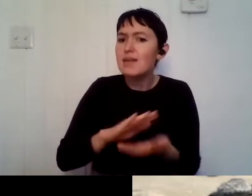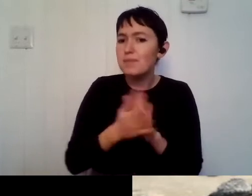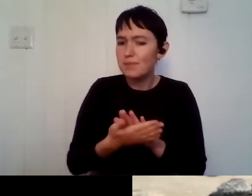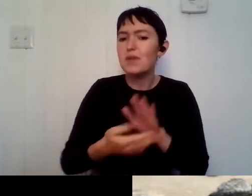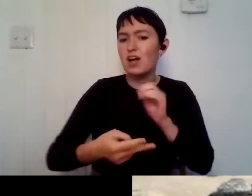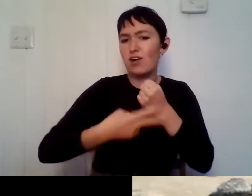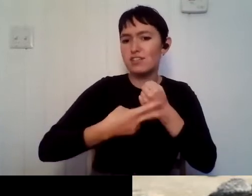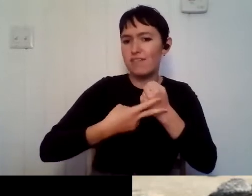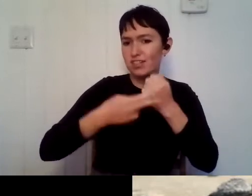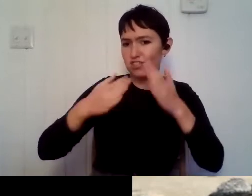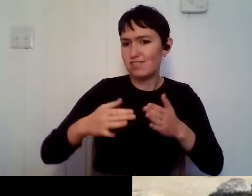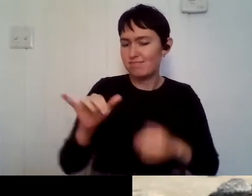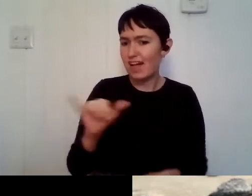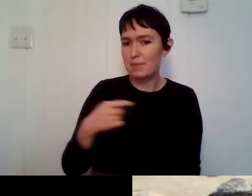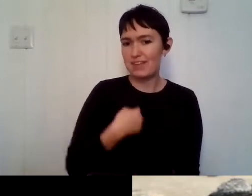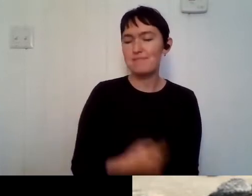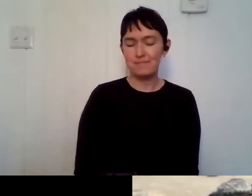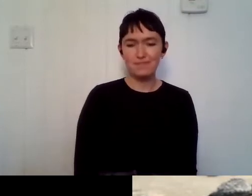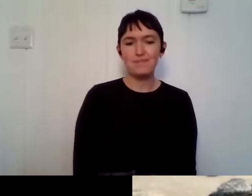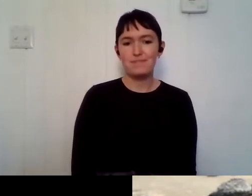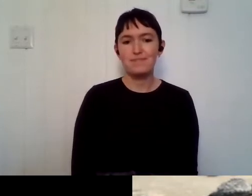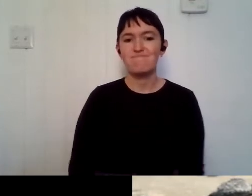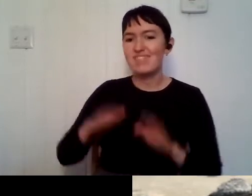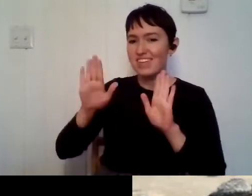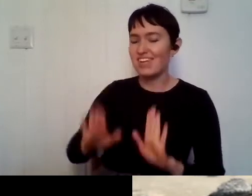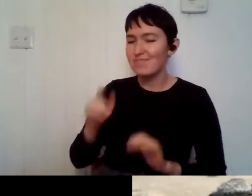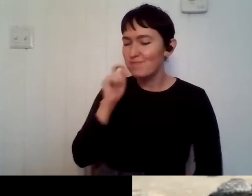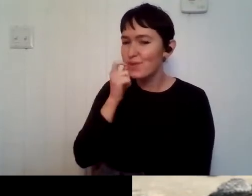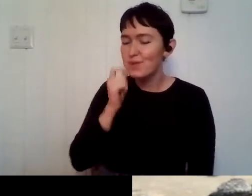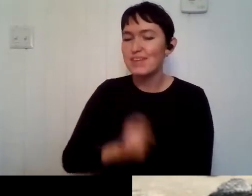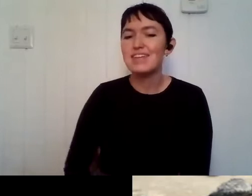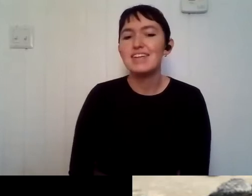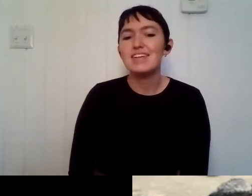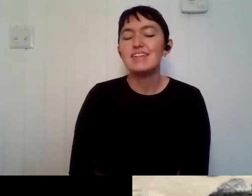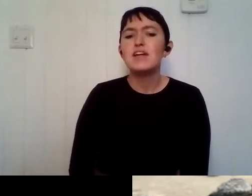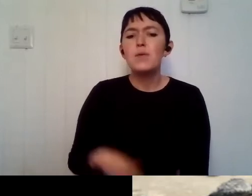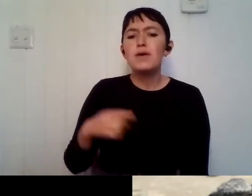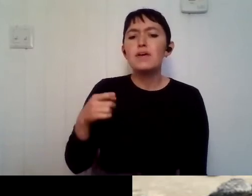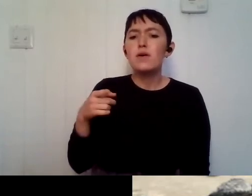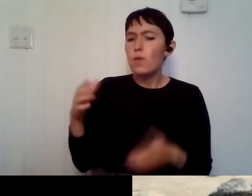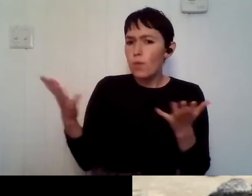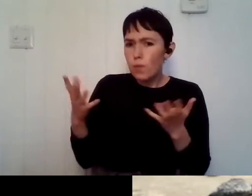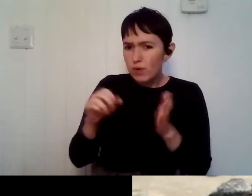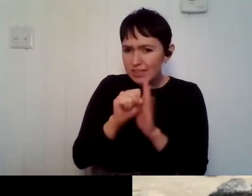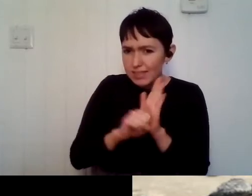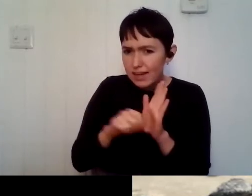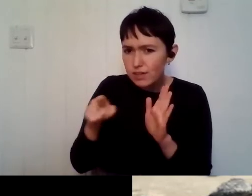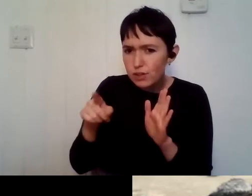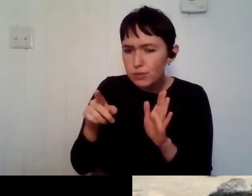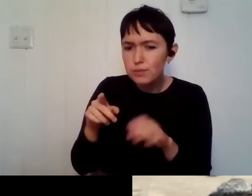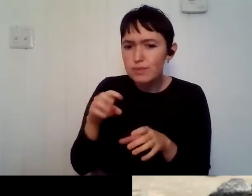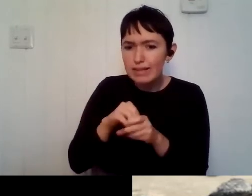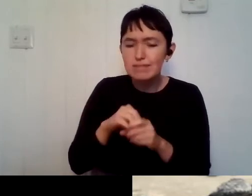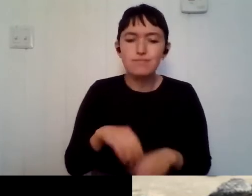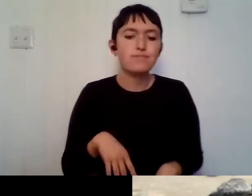Awesome. Very cool. So like when you go outside, uh, first of all, what, what state are you in? So right now I'm